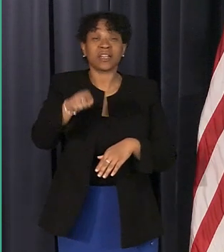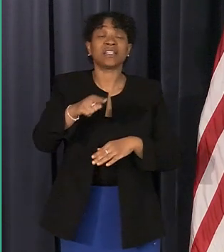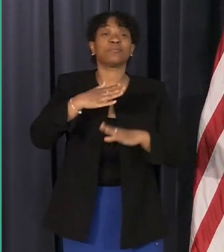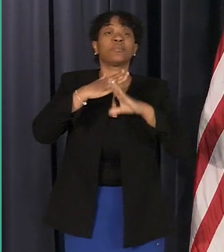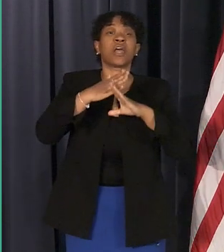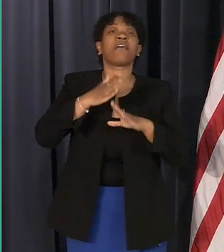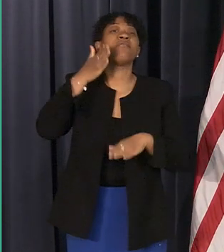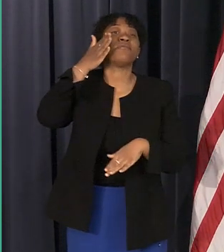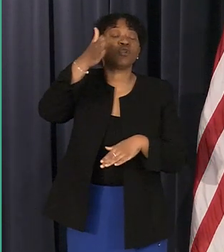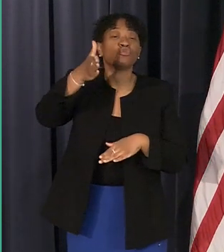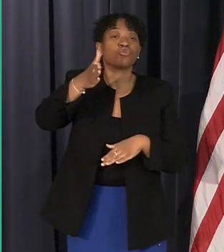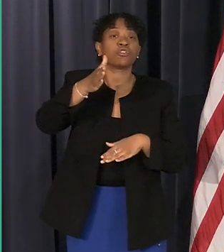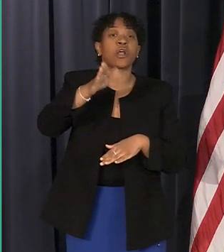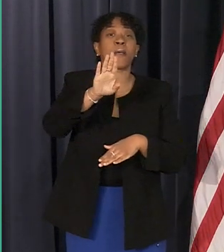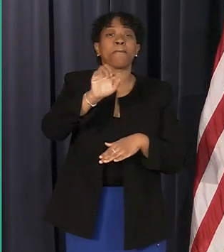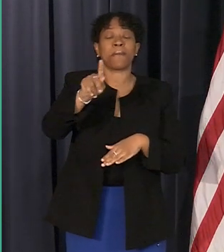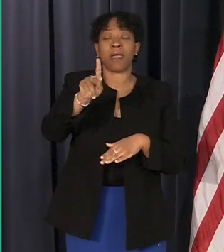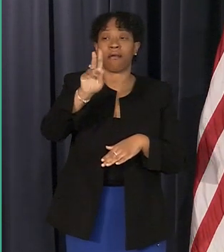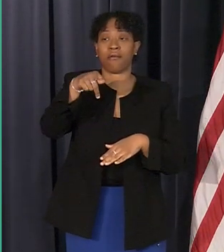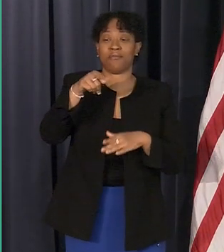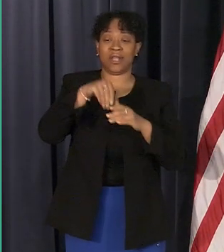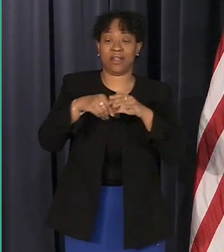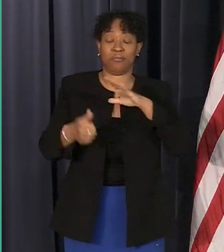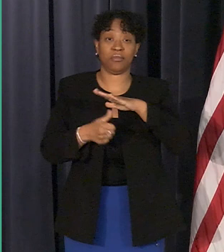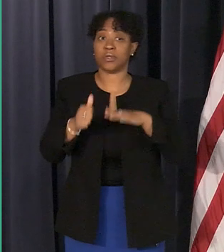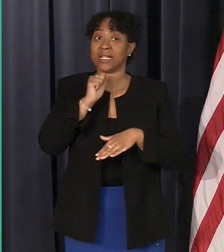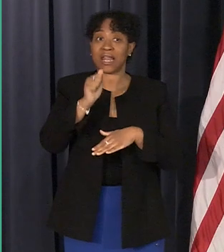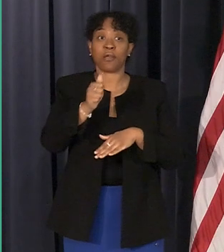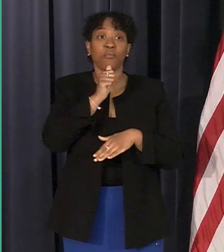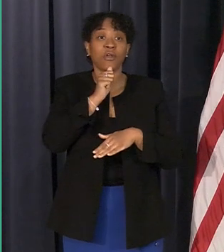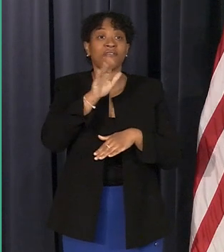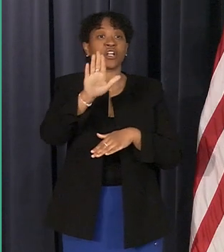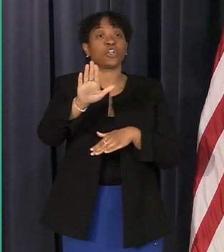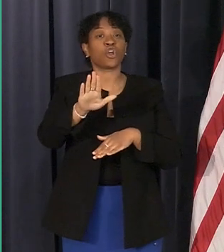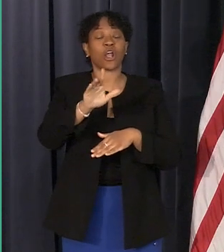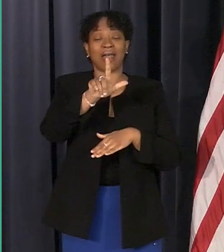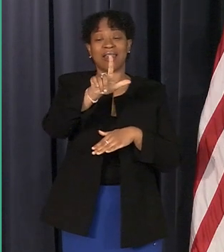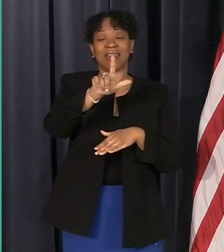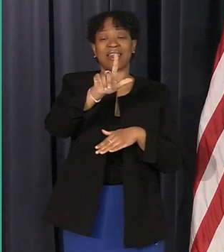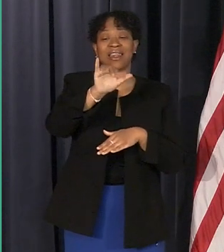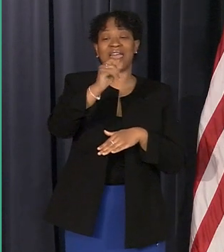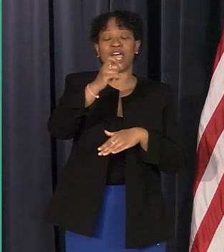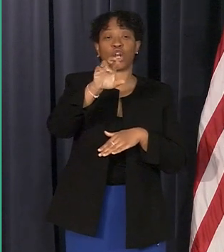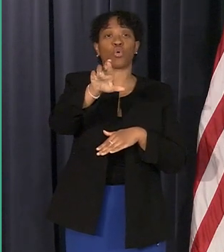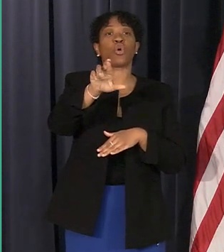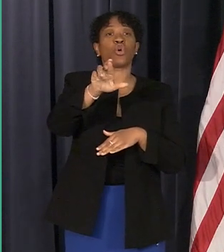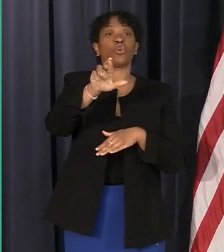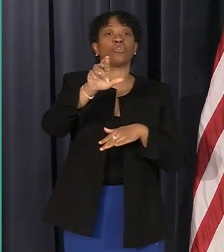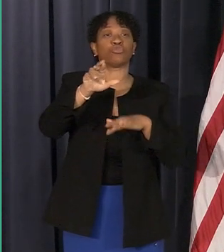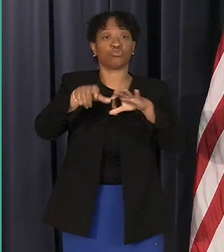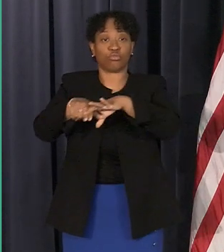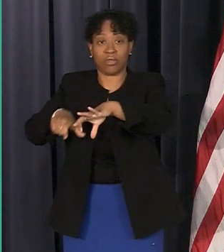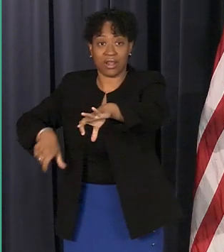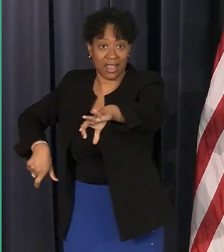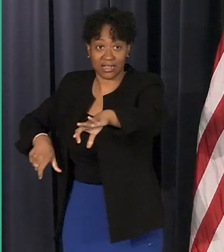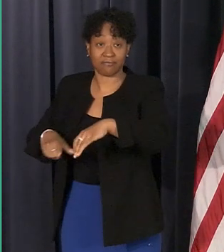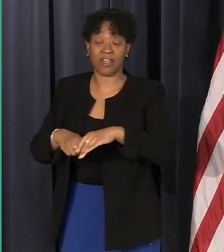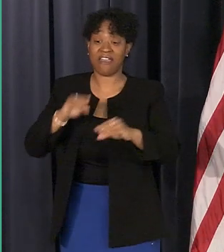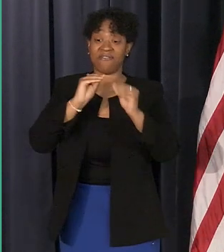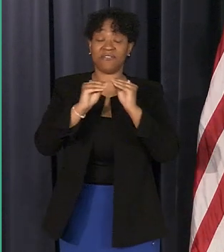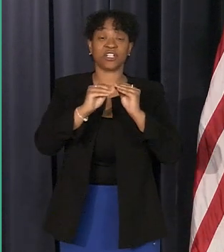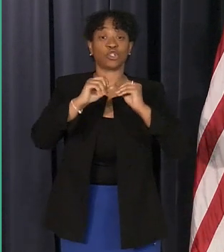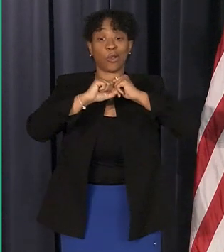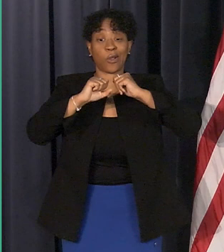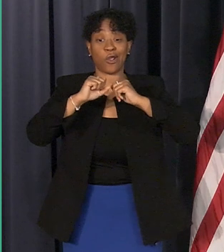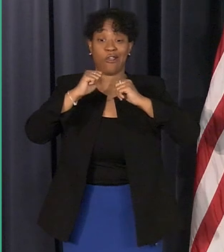it does not cover your private sewer lateral sewer line fixing basement foundations